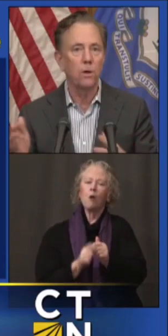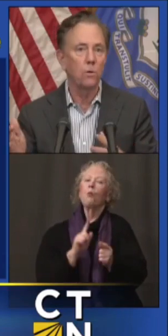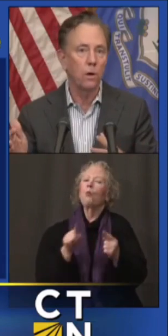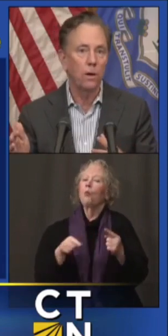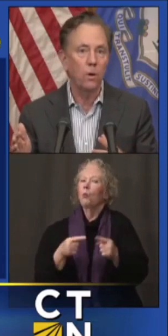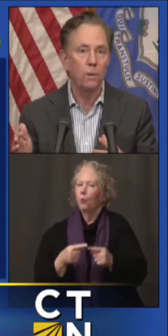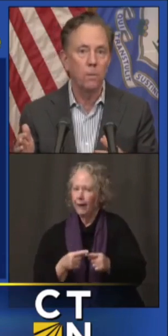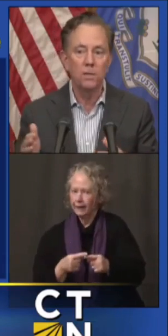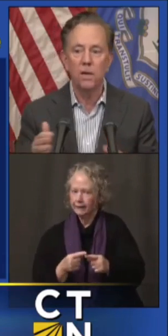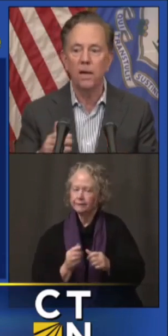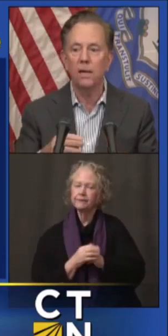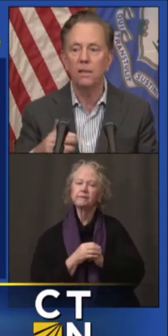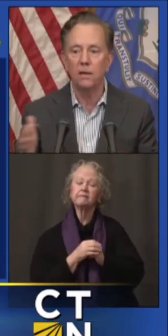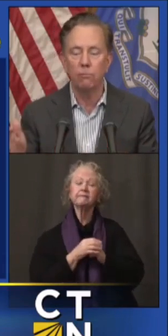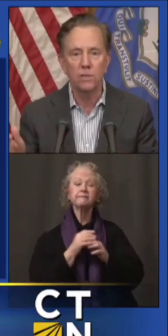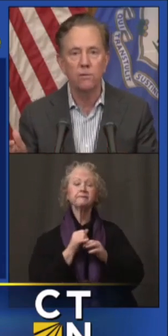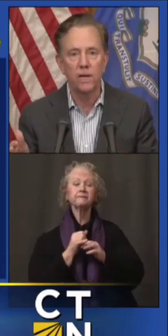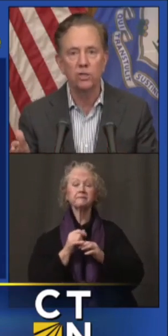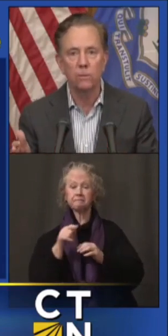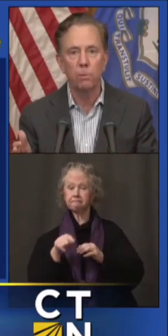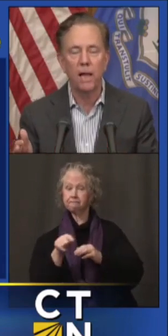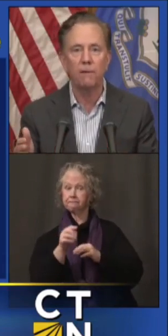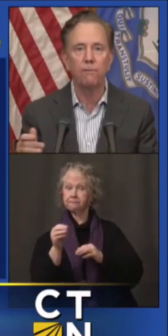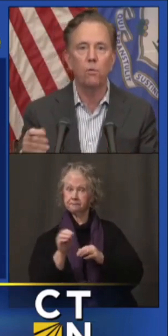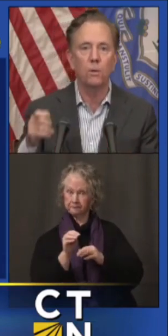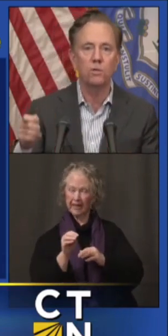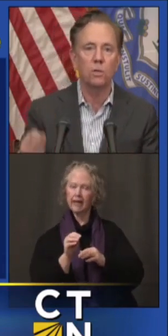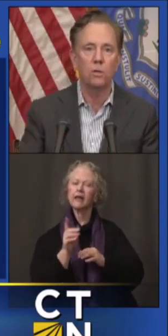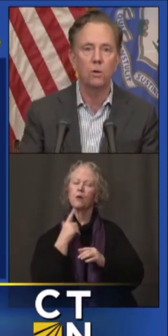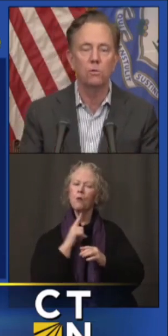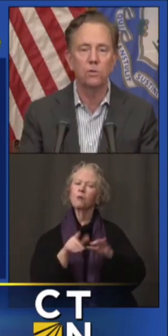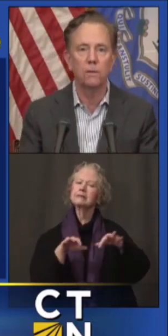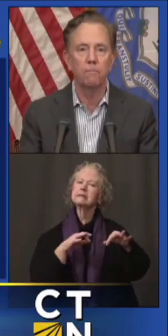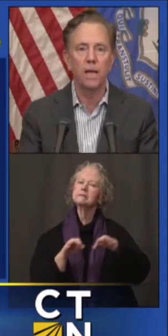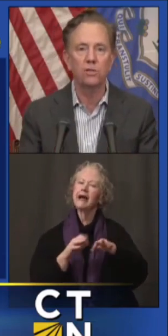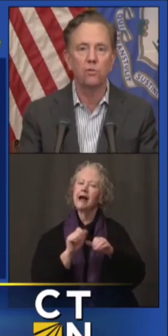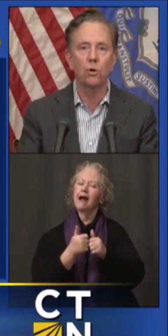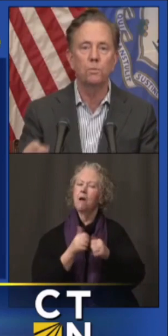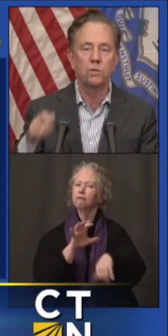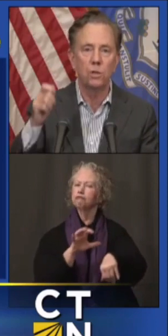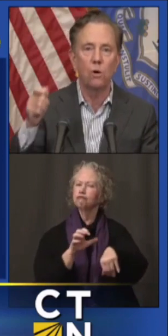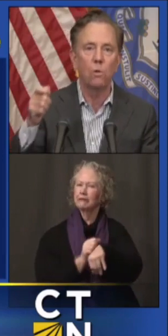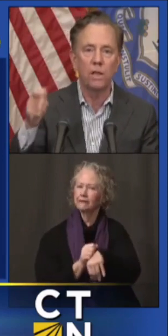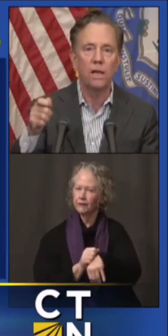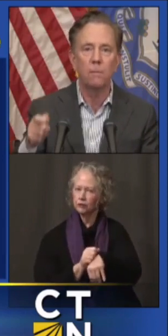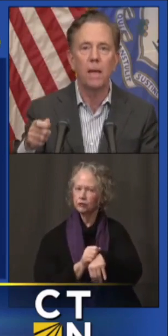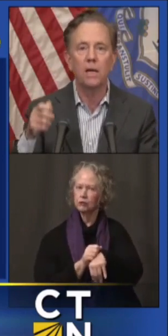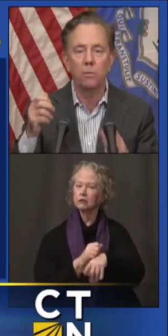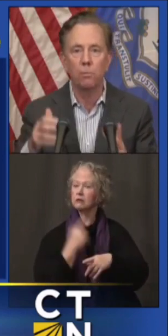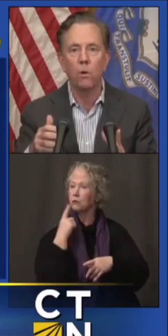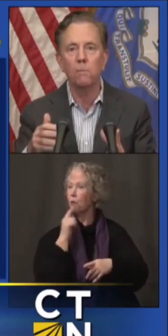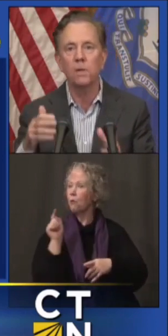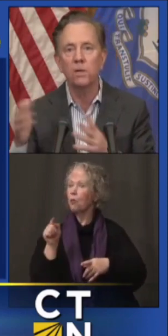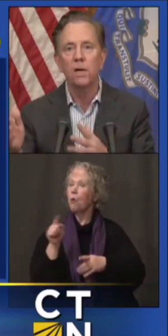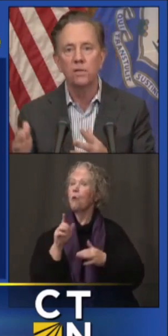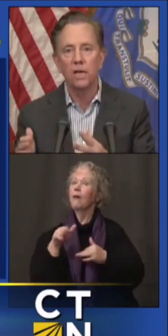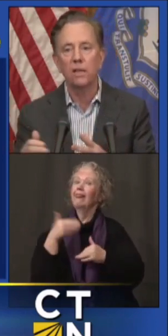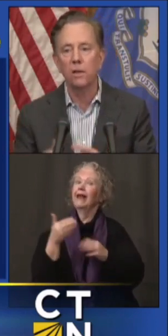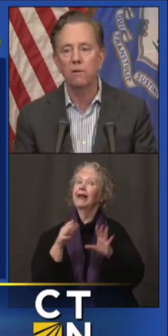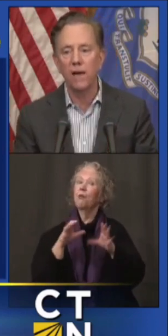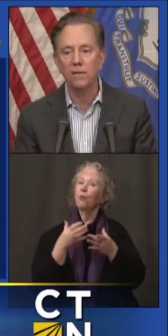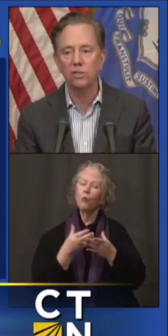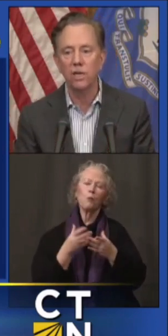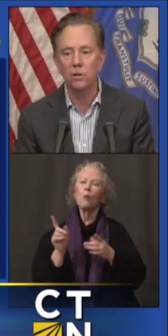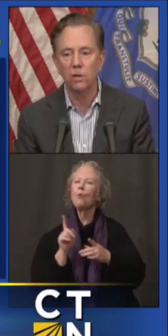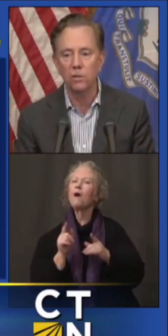out for you on Monday, the reservation platforms so that those next groups know where they can make an appointment to